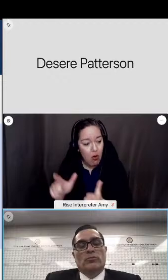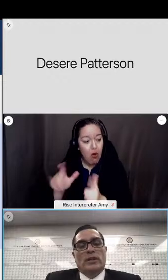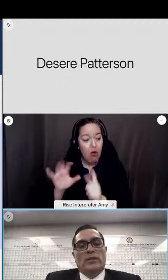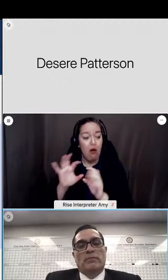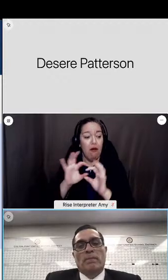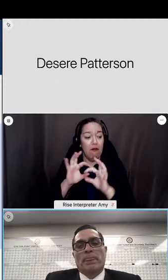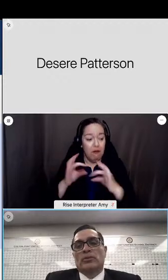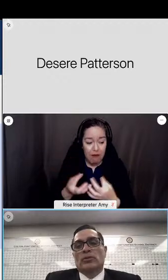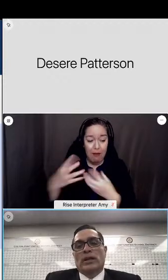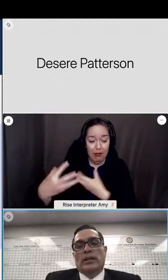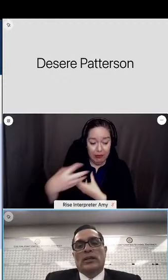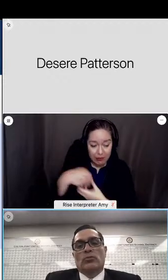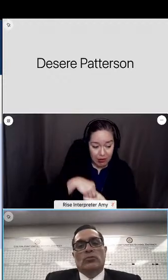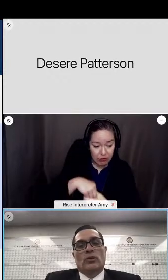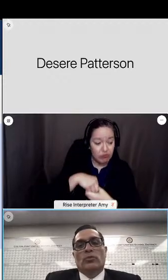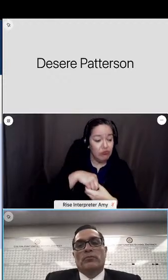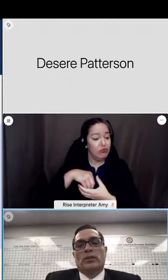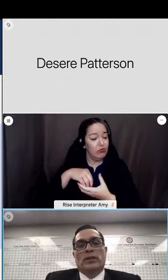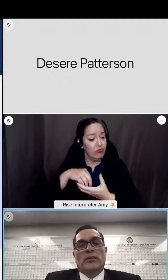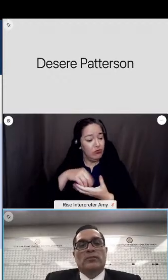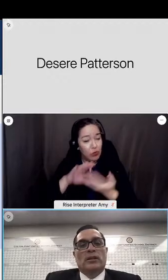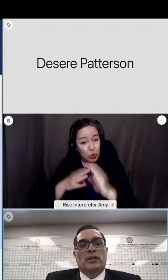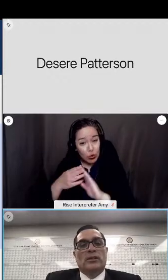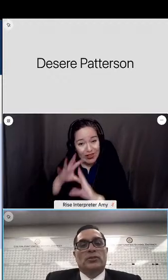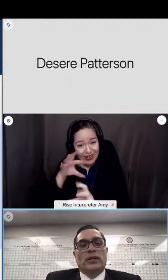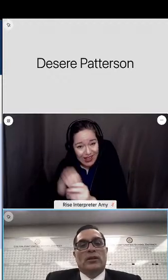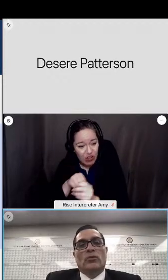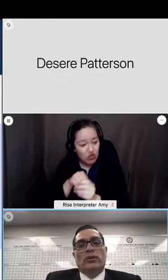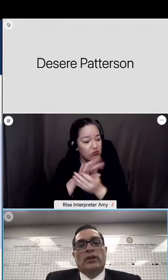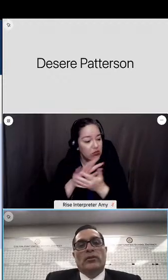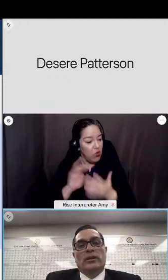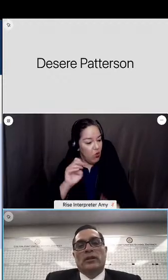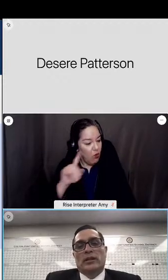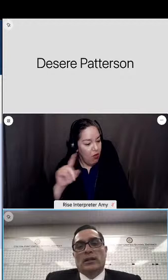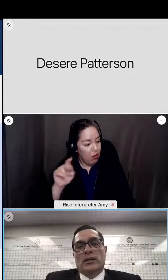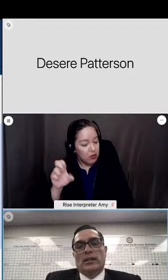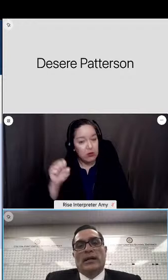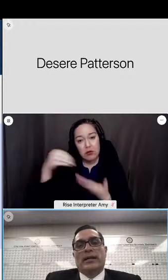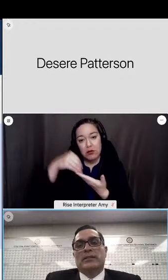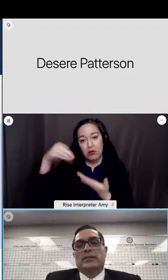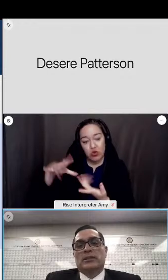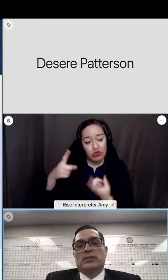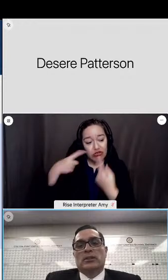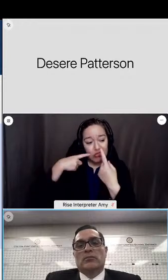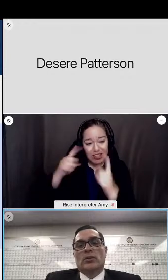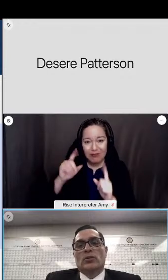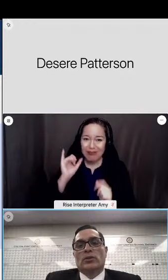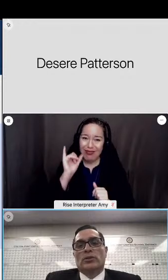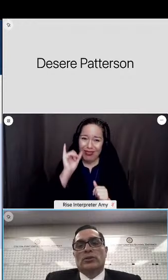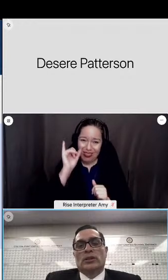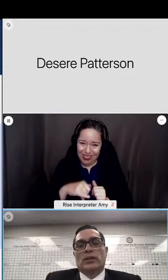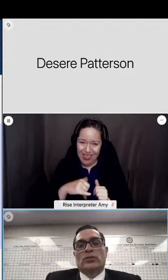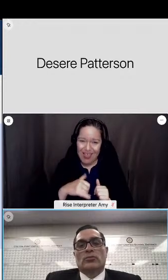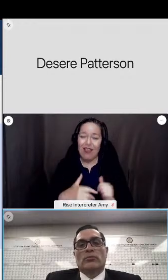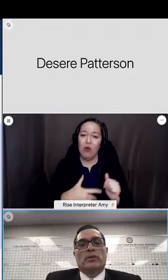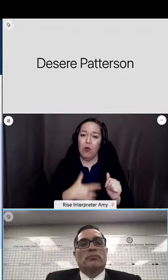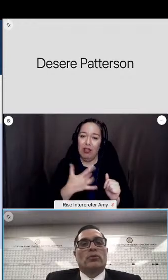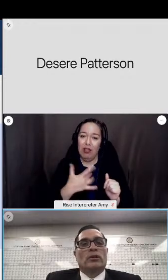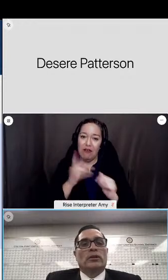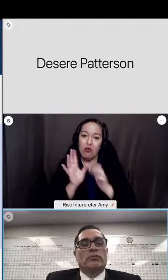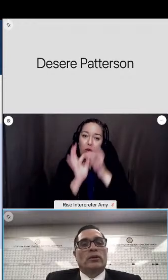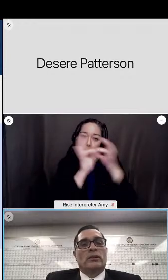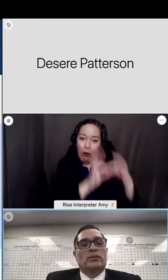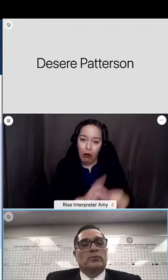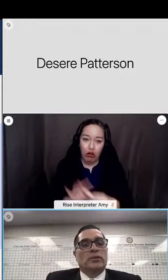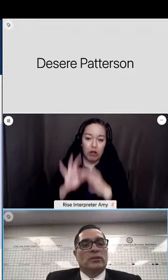is to achievement so that equals what we believe is a coherent aligned system which is extremely